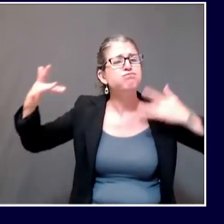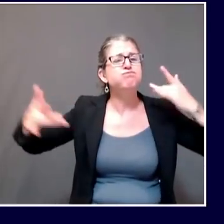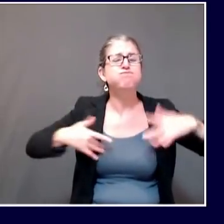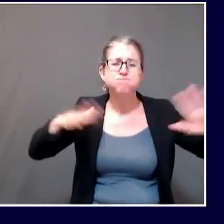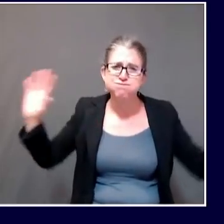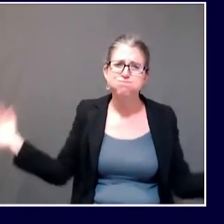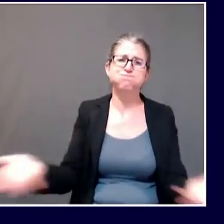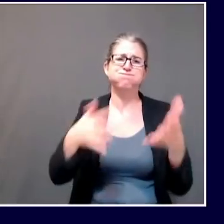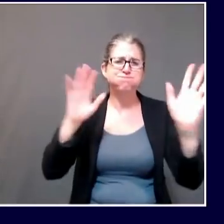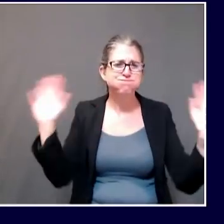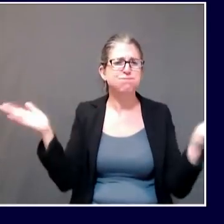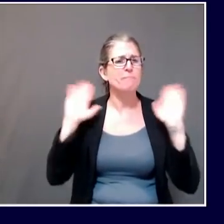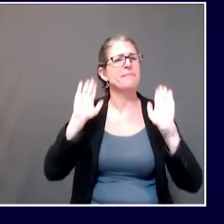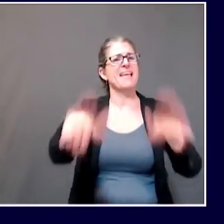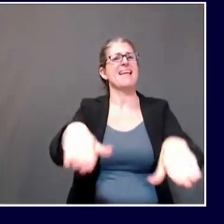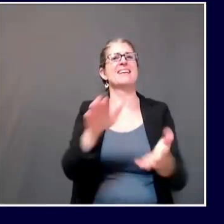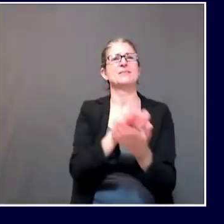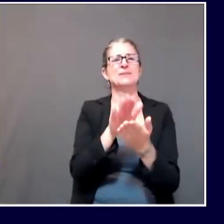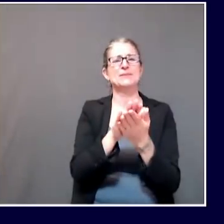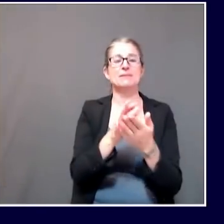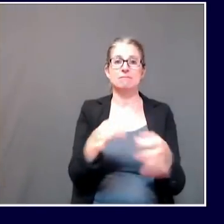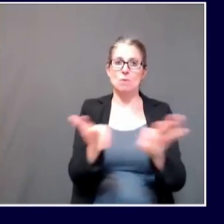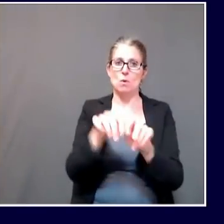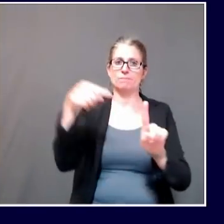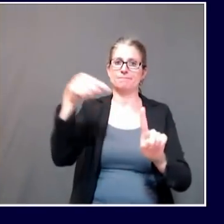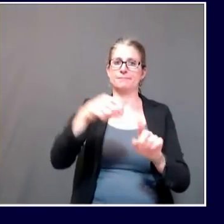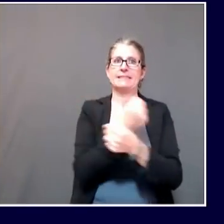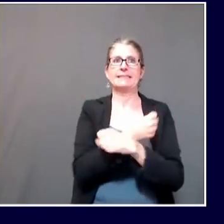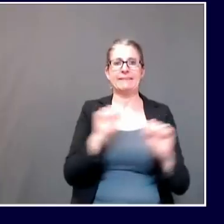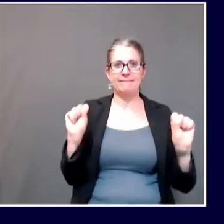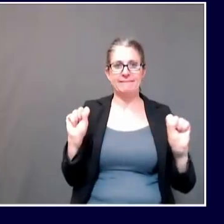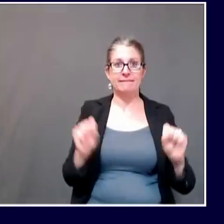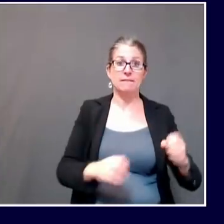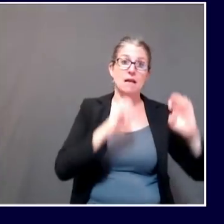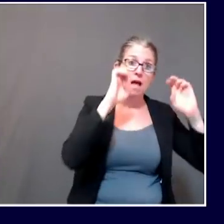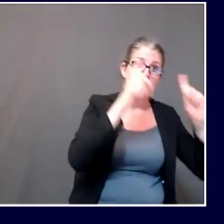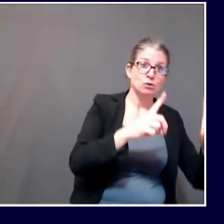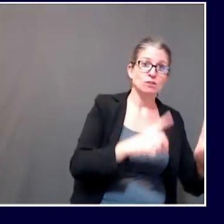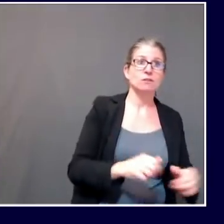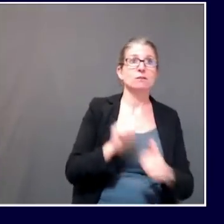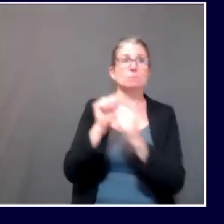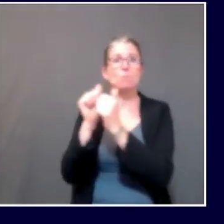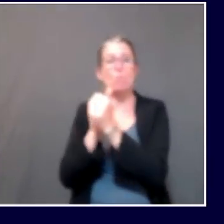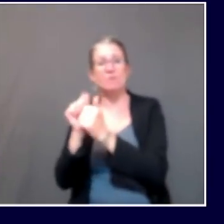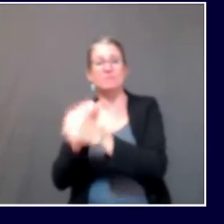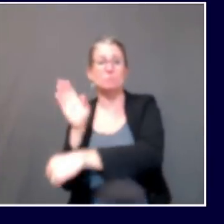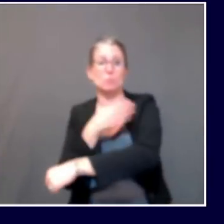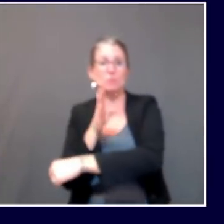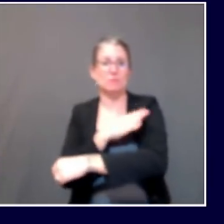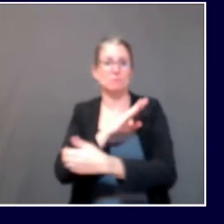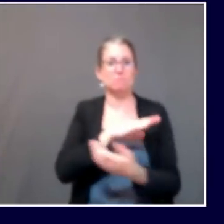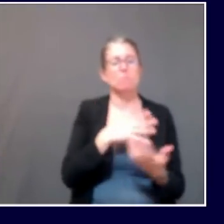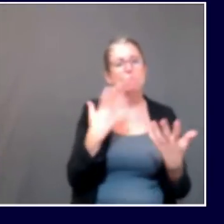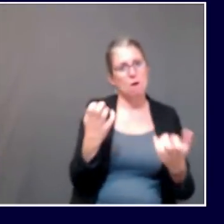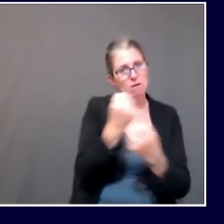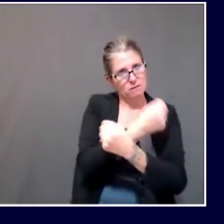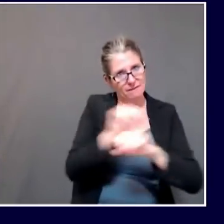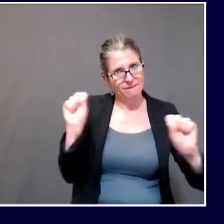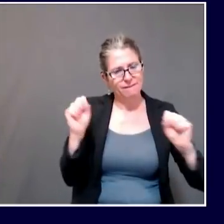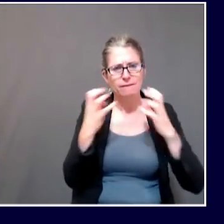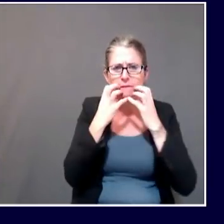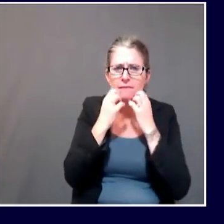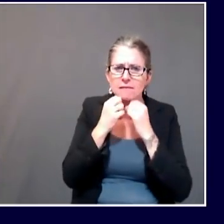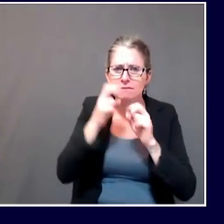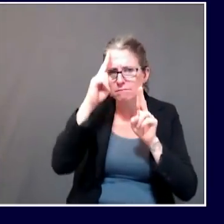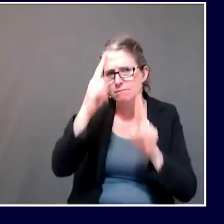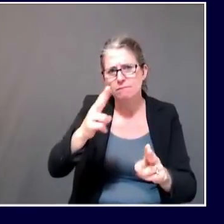other programs that enrich students and their educational trajectories are very important to us. But we definitely want